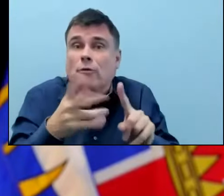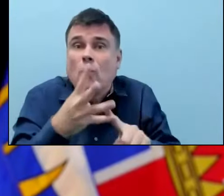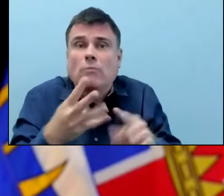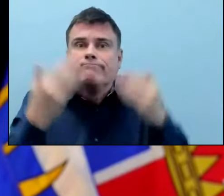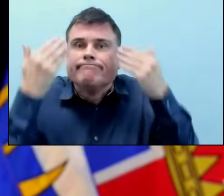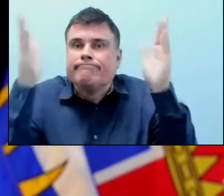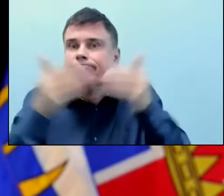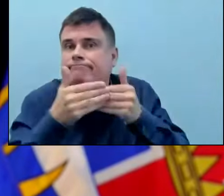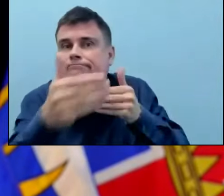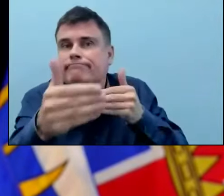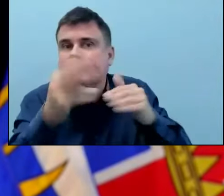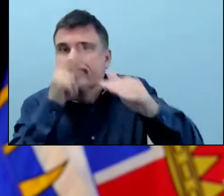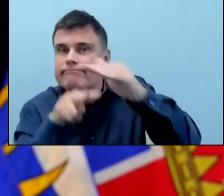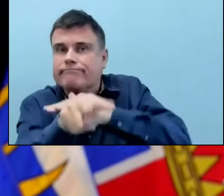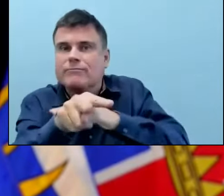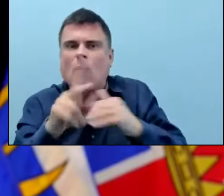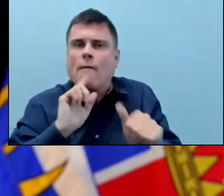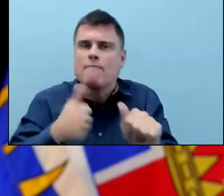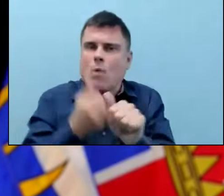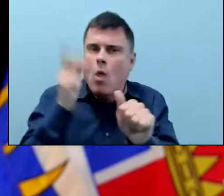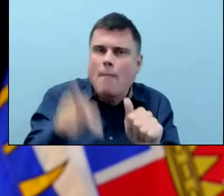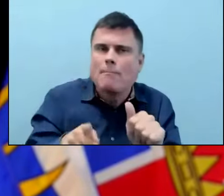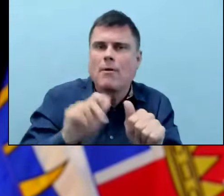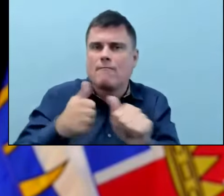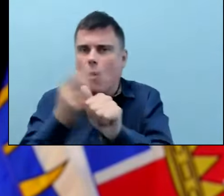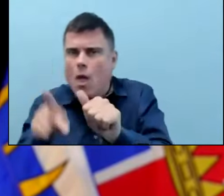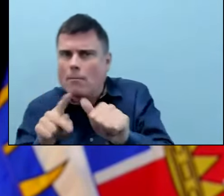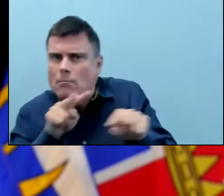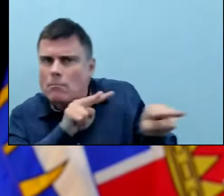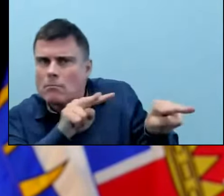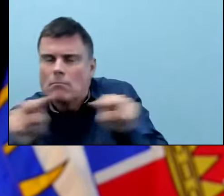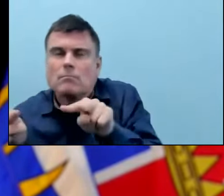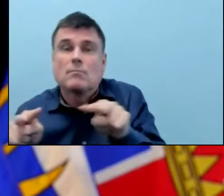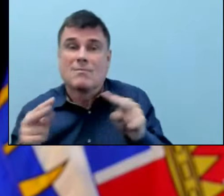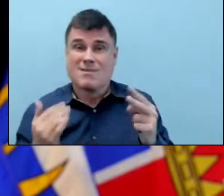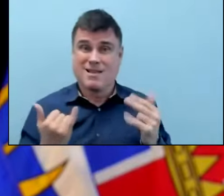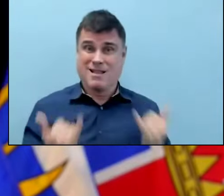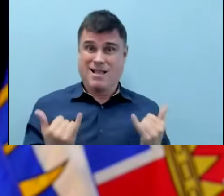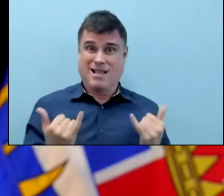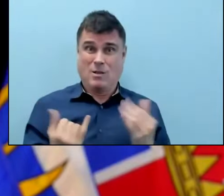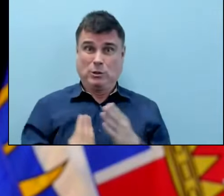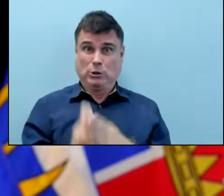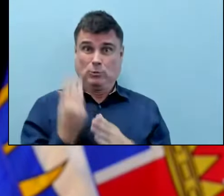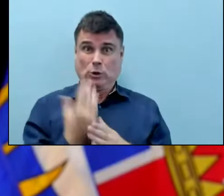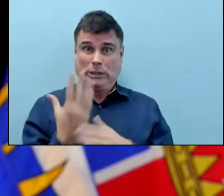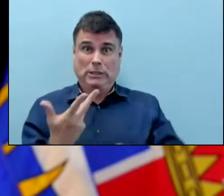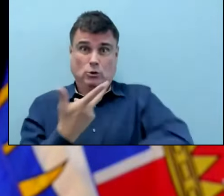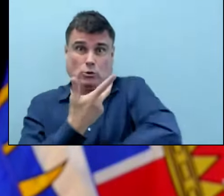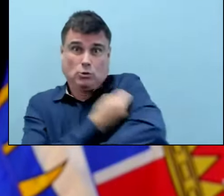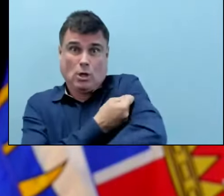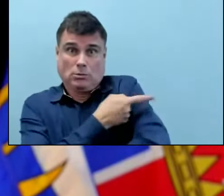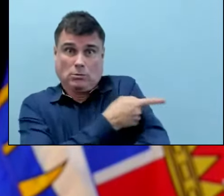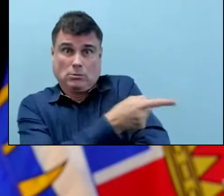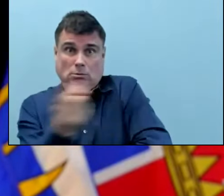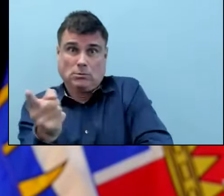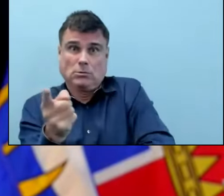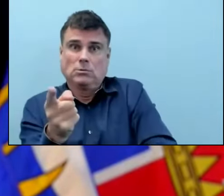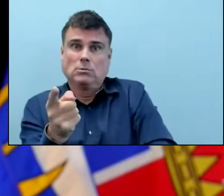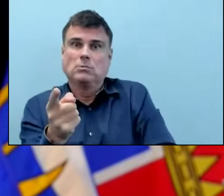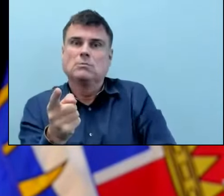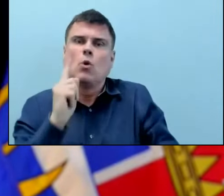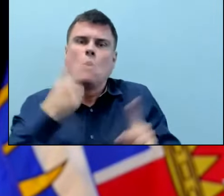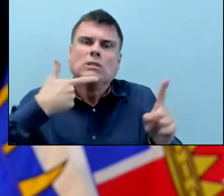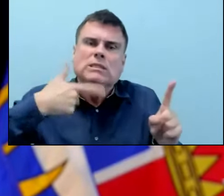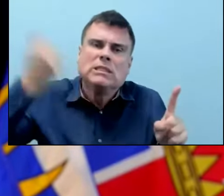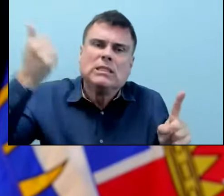that could happen in the fall but in the short term the spring boost is for those who need it most that's seniors and elders over